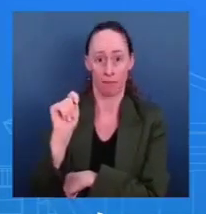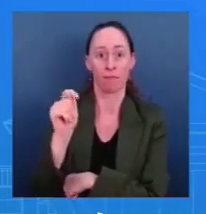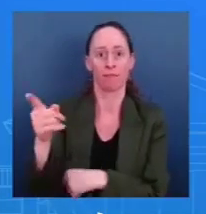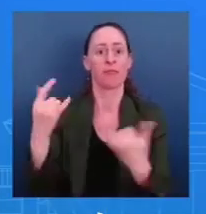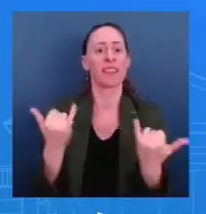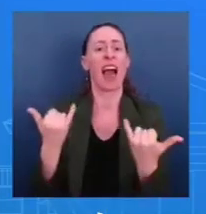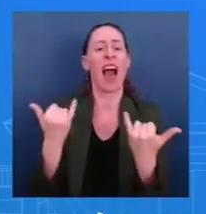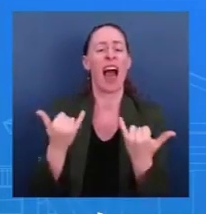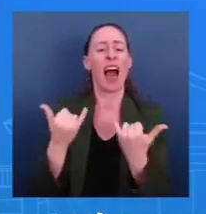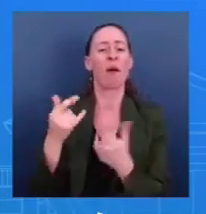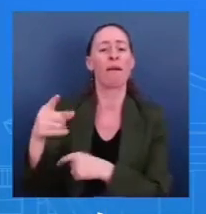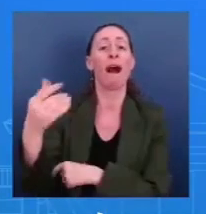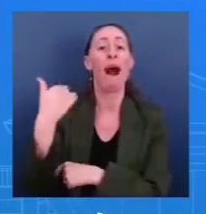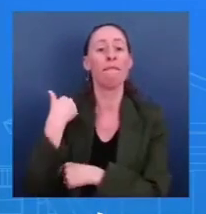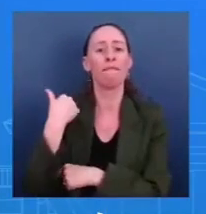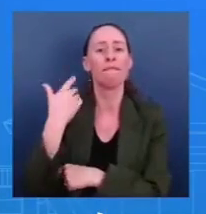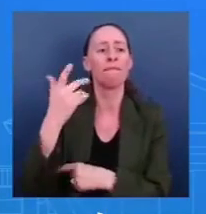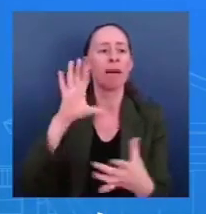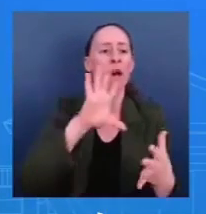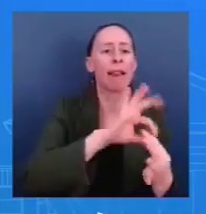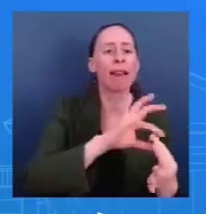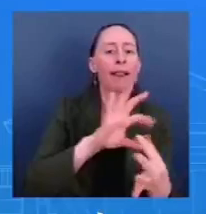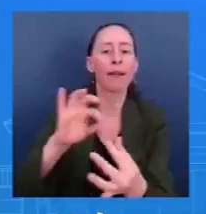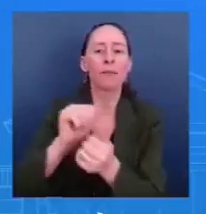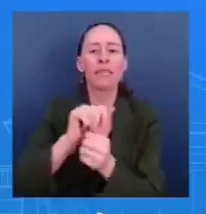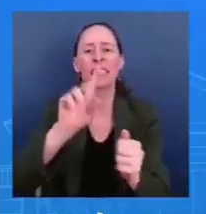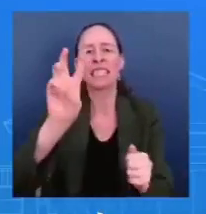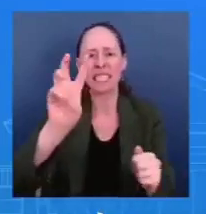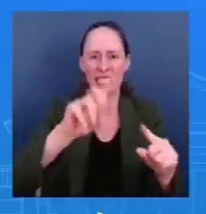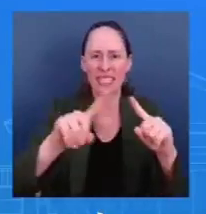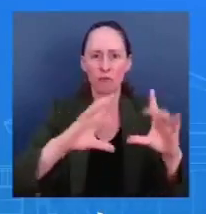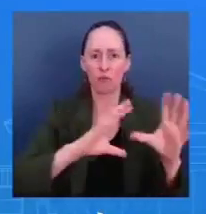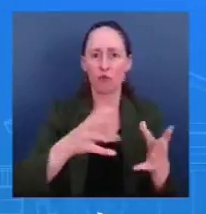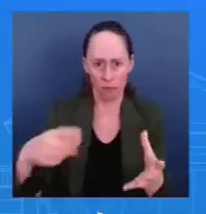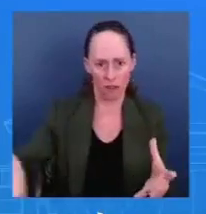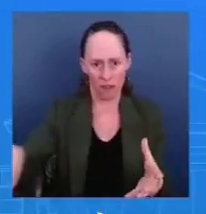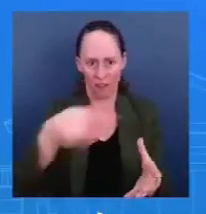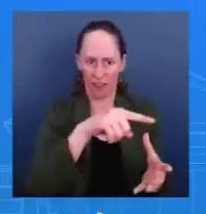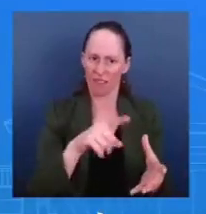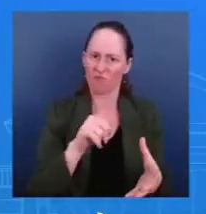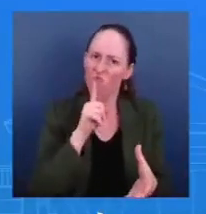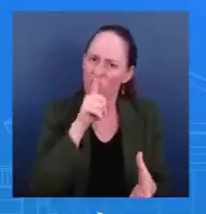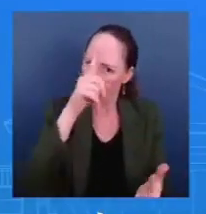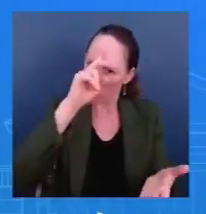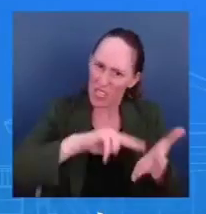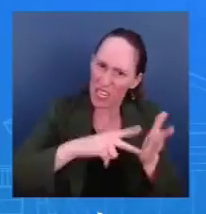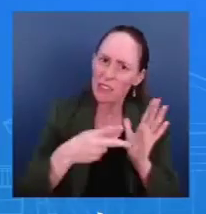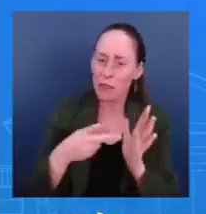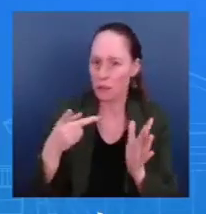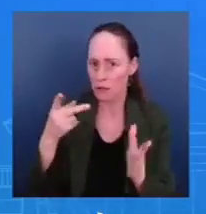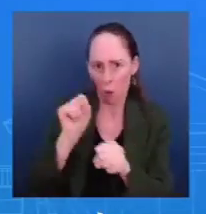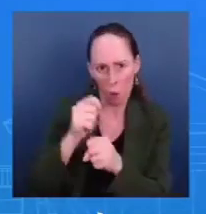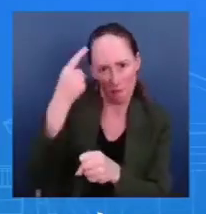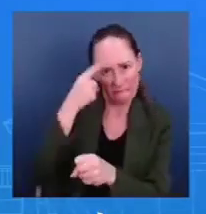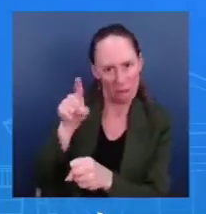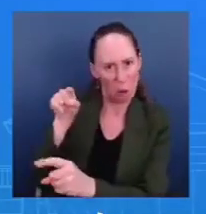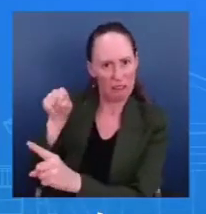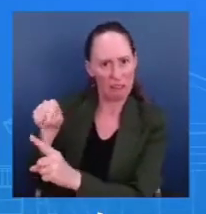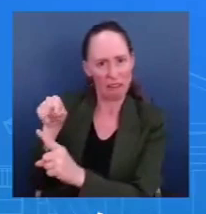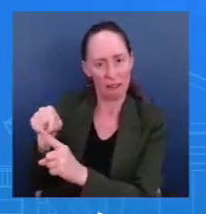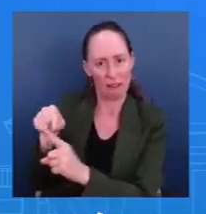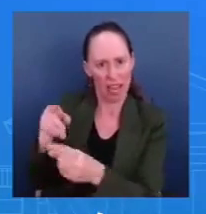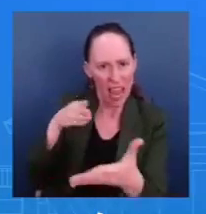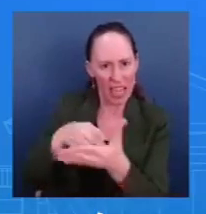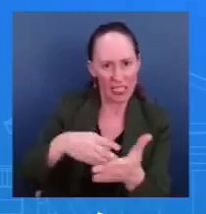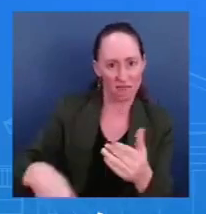information about their personnel and their property to the United States government. For their part, the Treasury Department is sanctioning six executives and